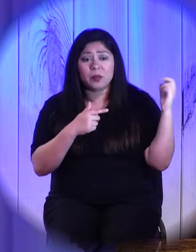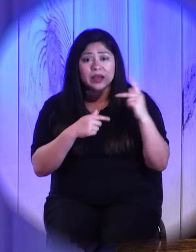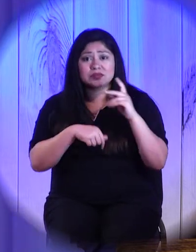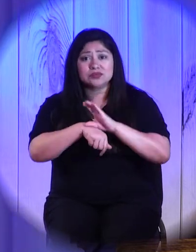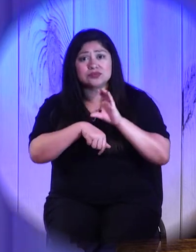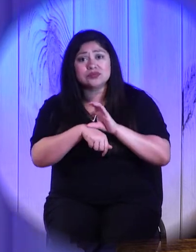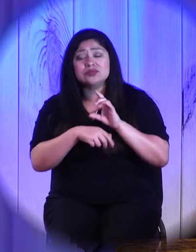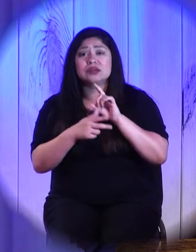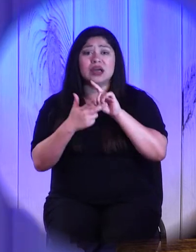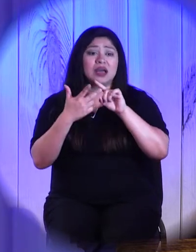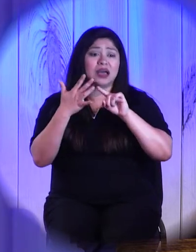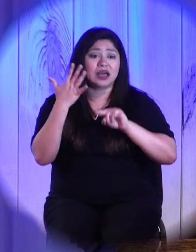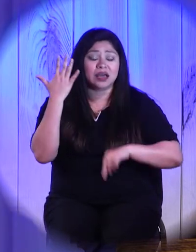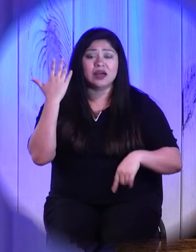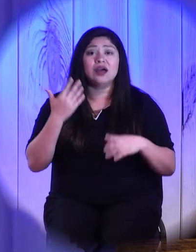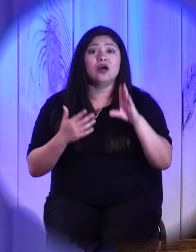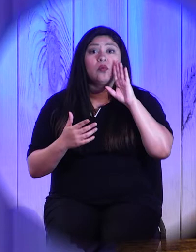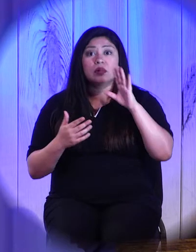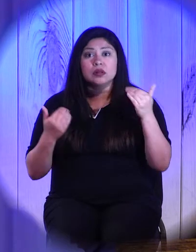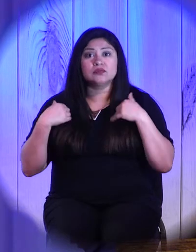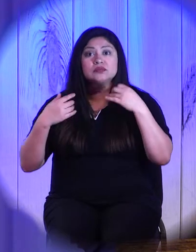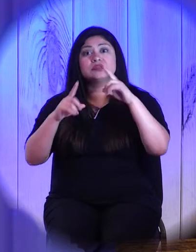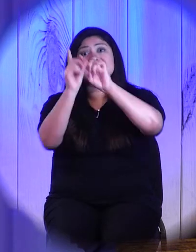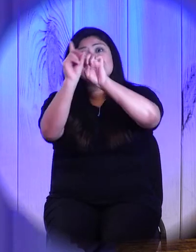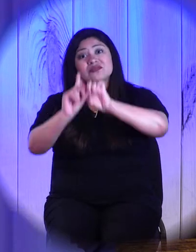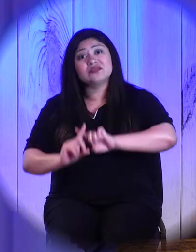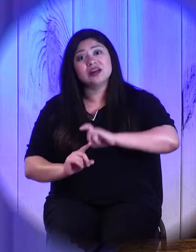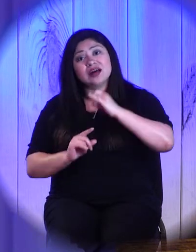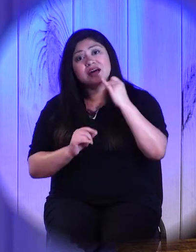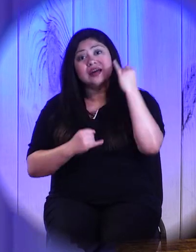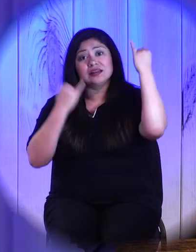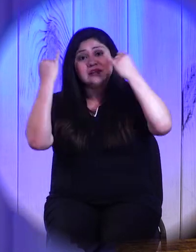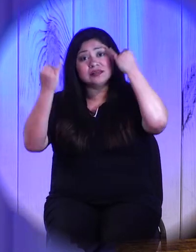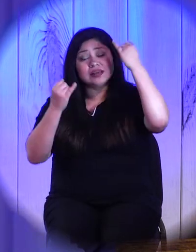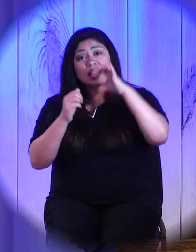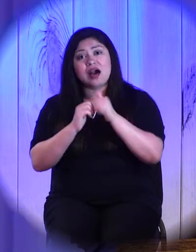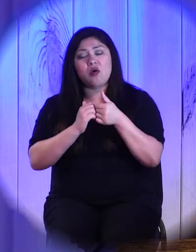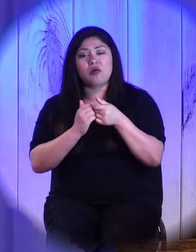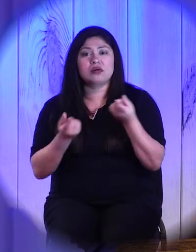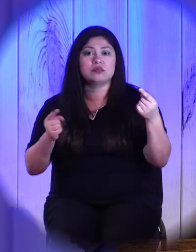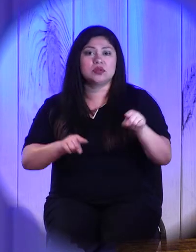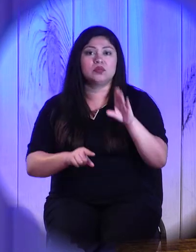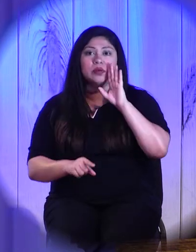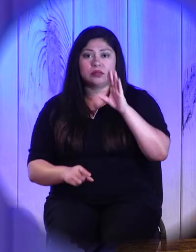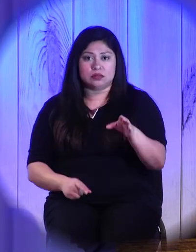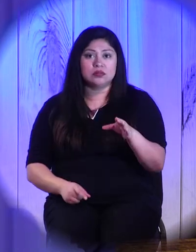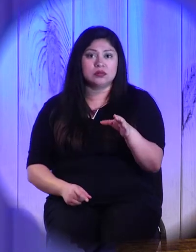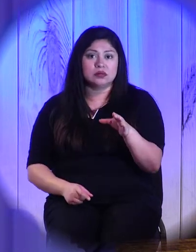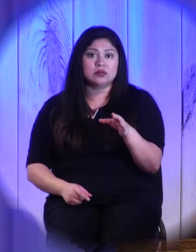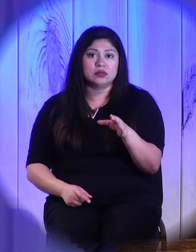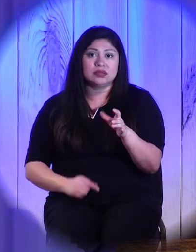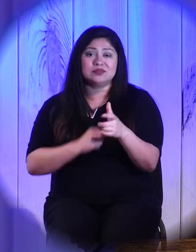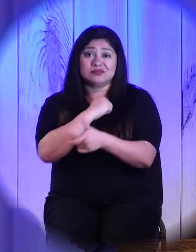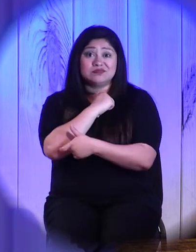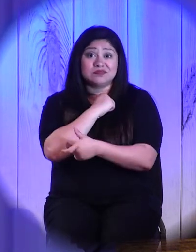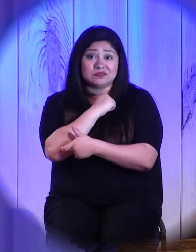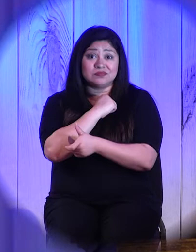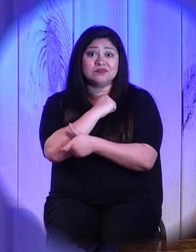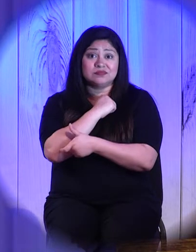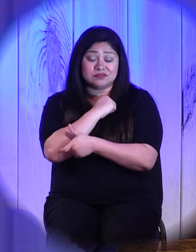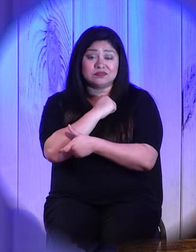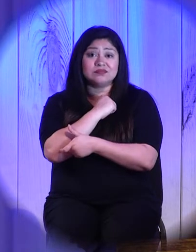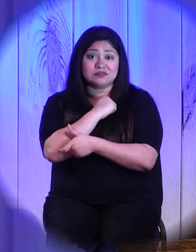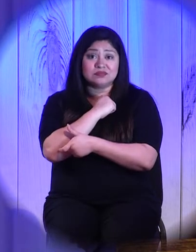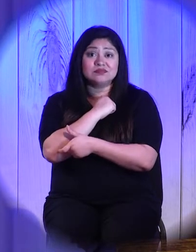lots of different ideas about how that ought to happen. It's going to be tempting in those